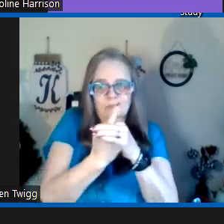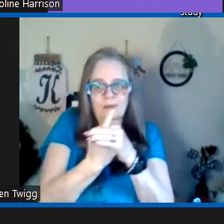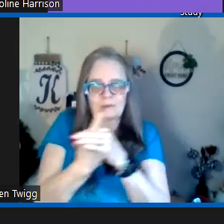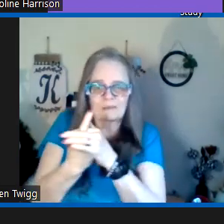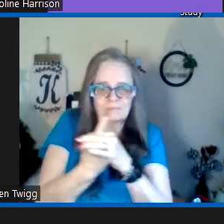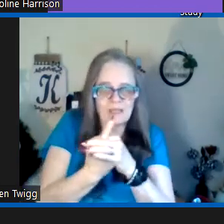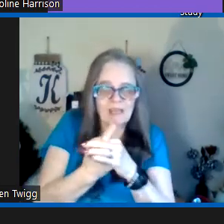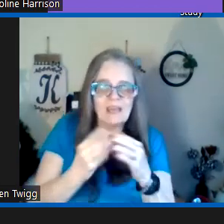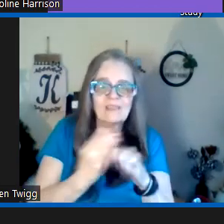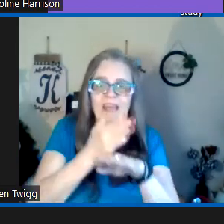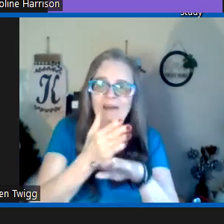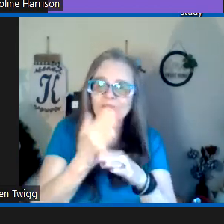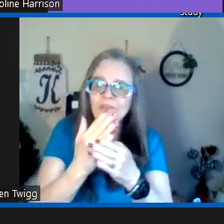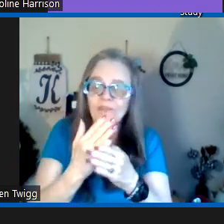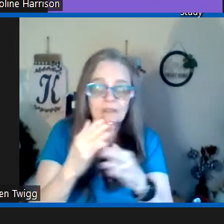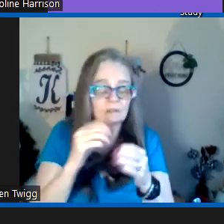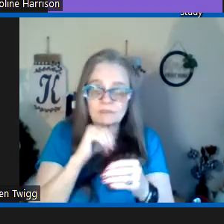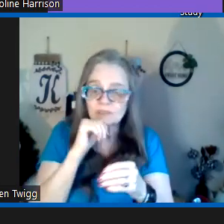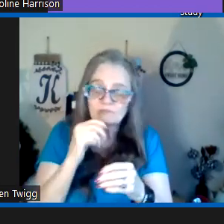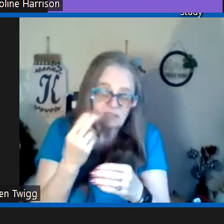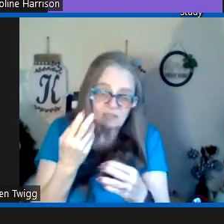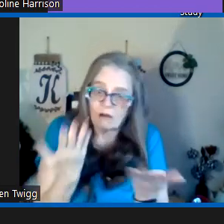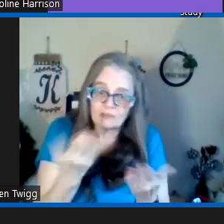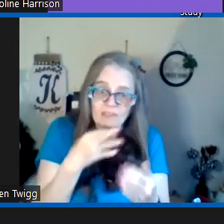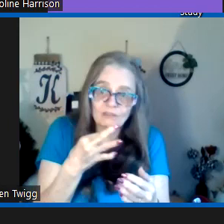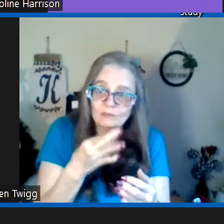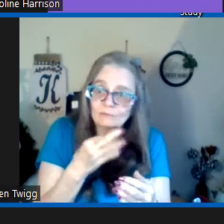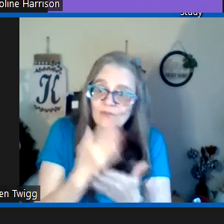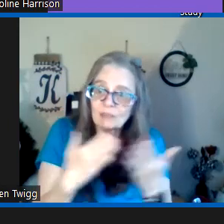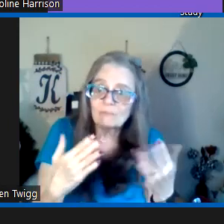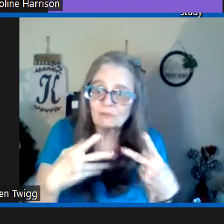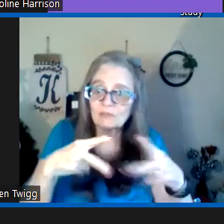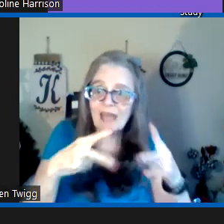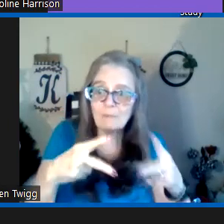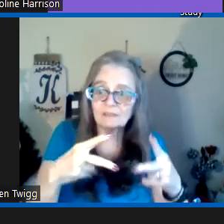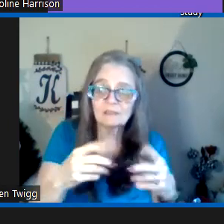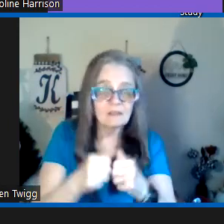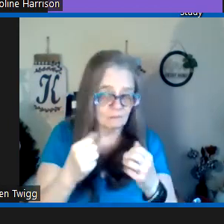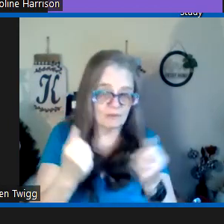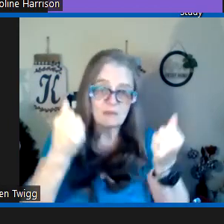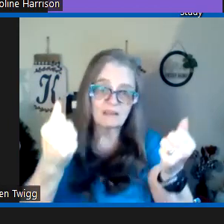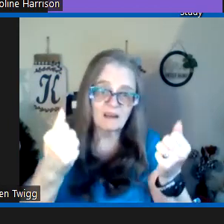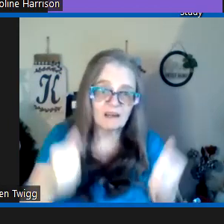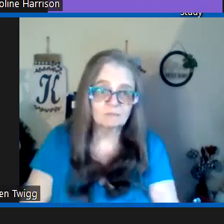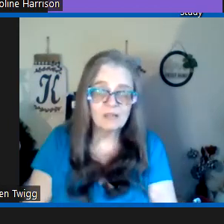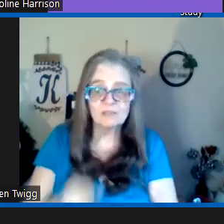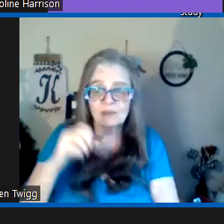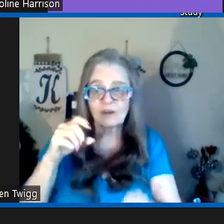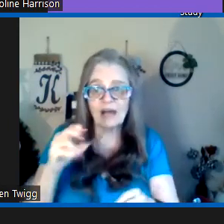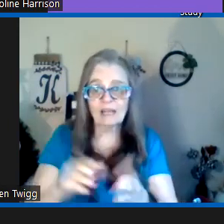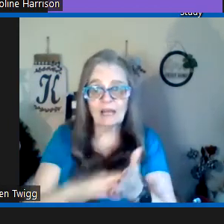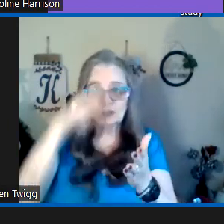always pop up and then after it was just always soon something would happen with my car